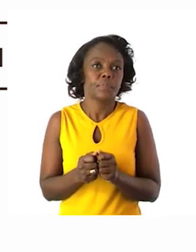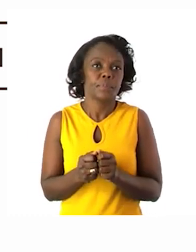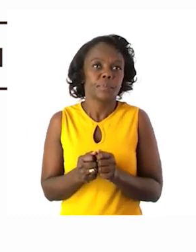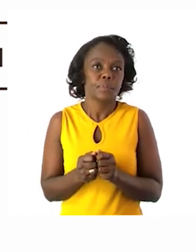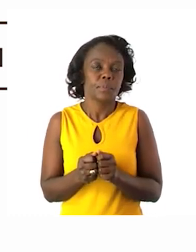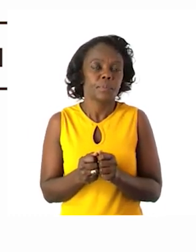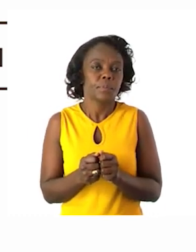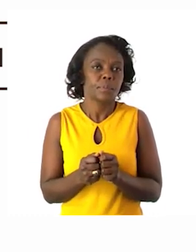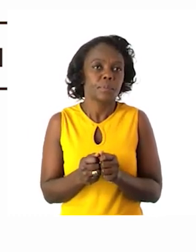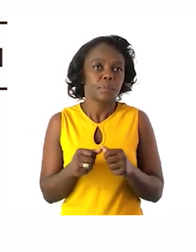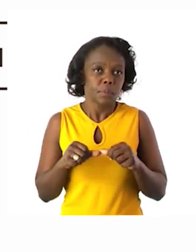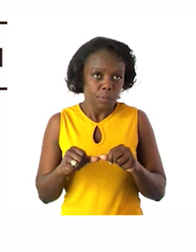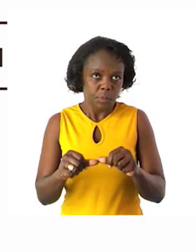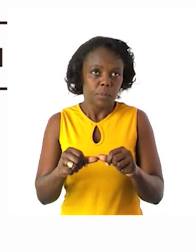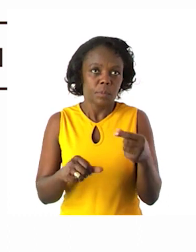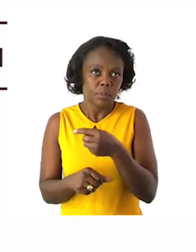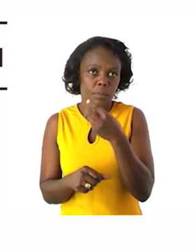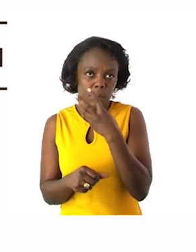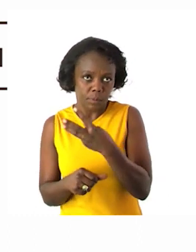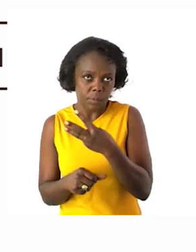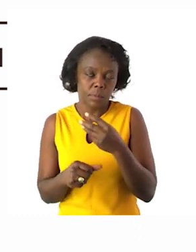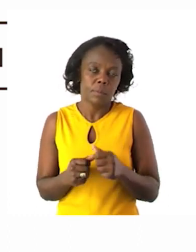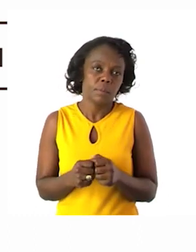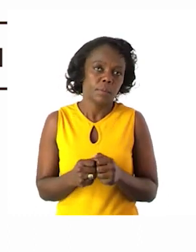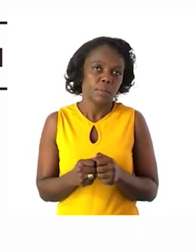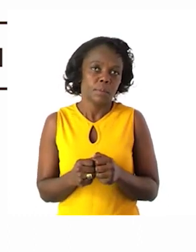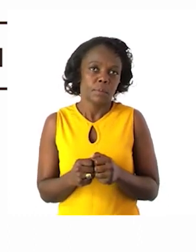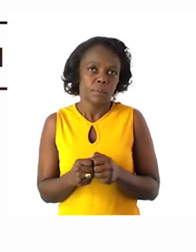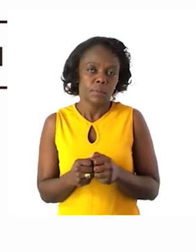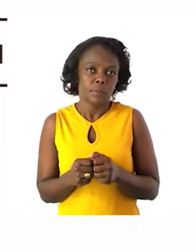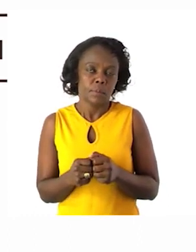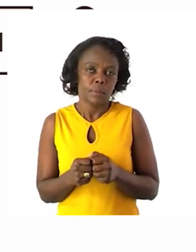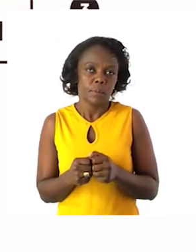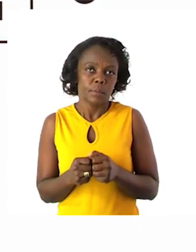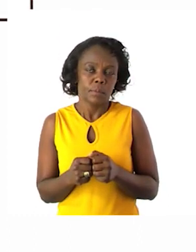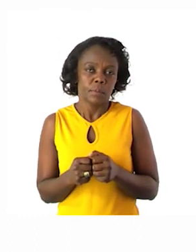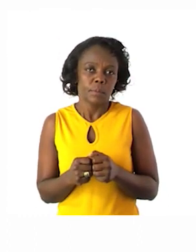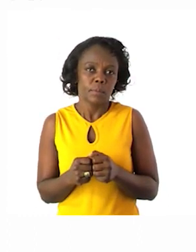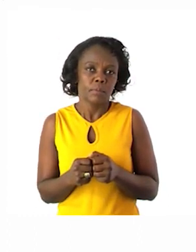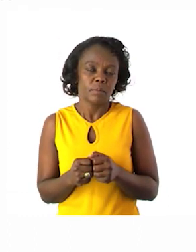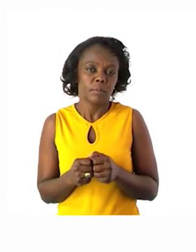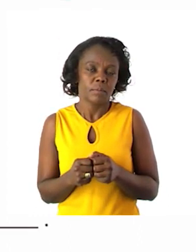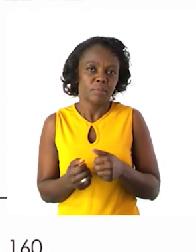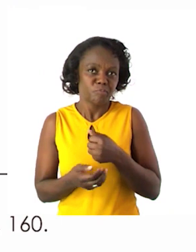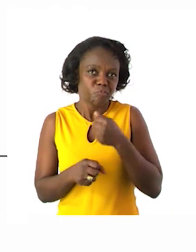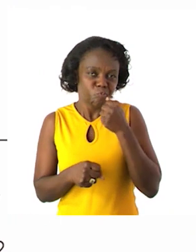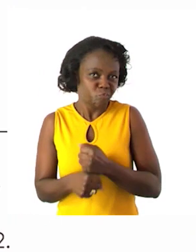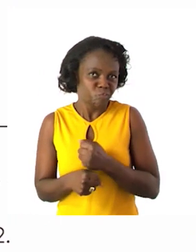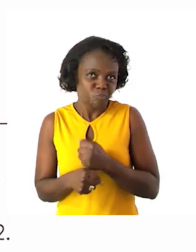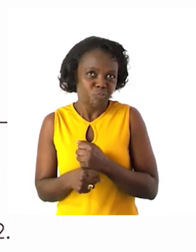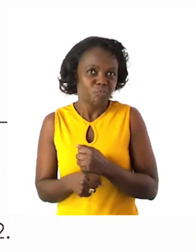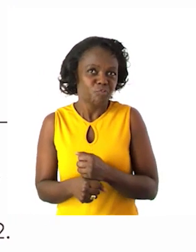continue with the grade 3. The grade 3s theirs is a bit challenging but we have